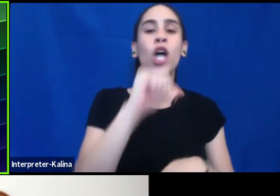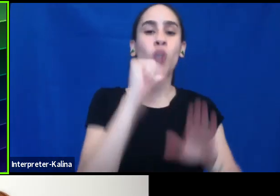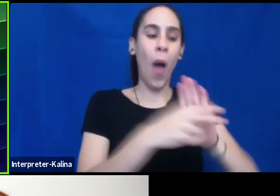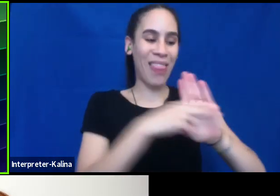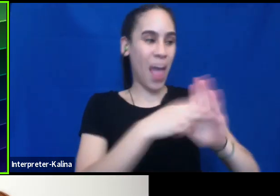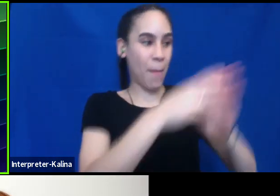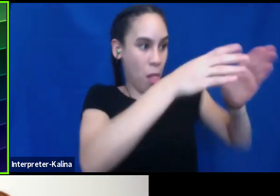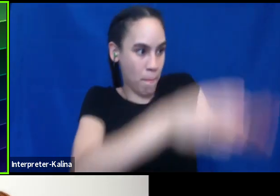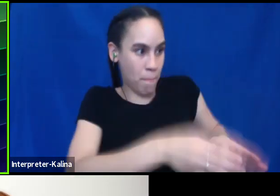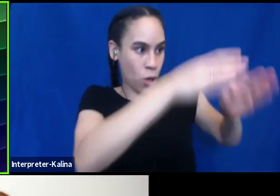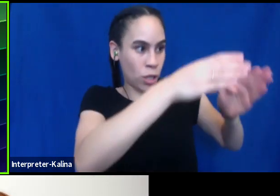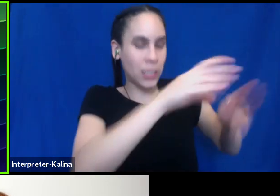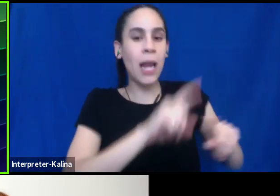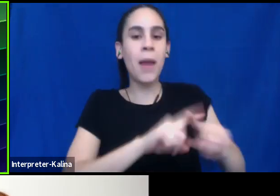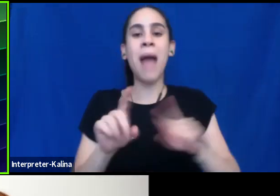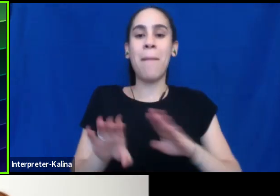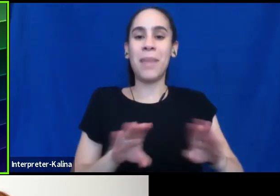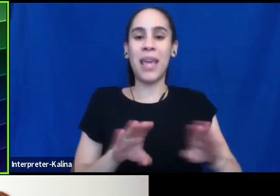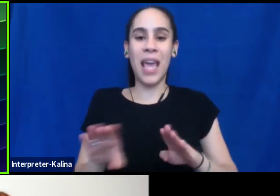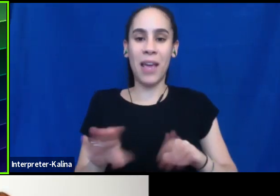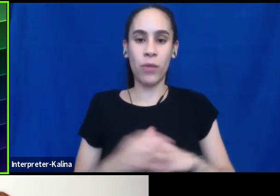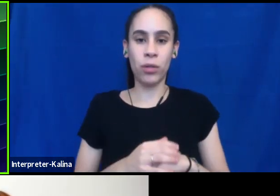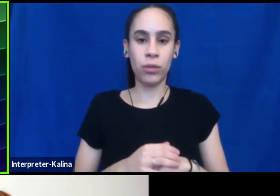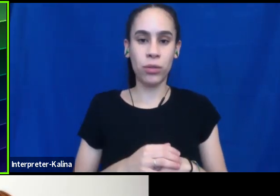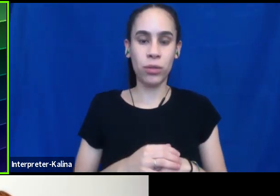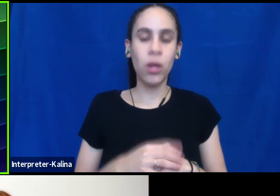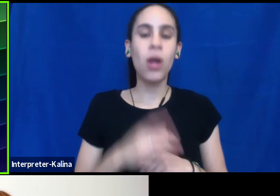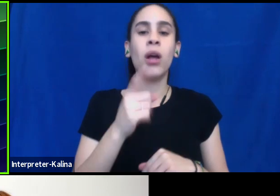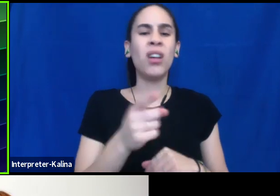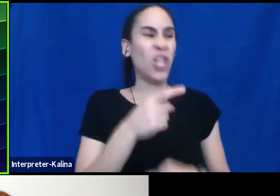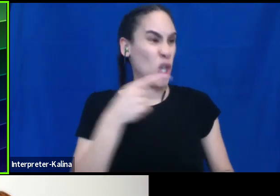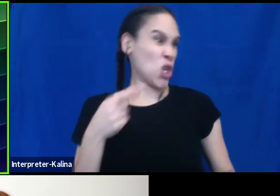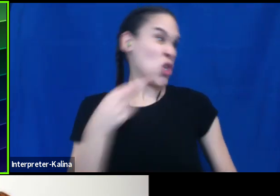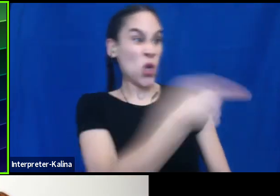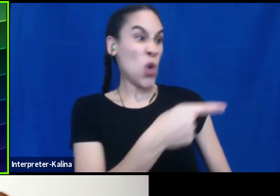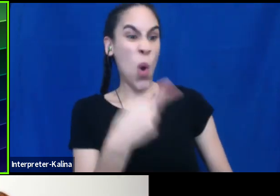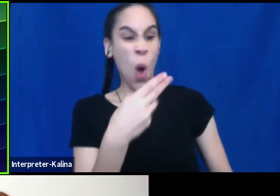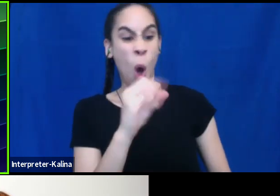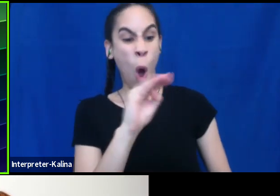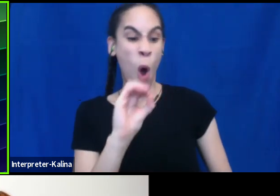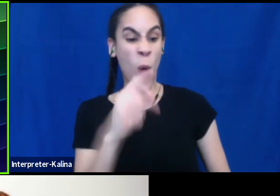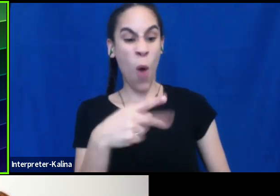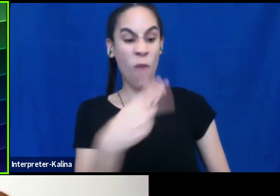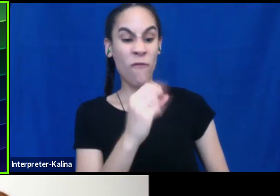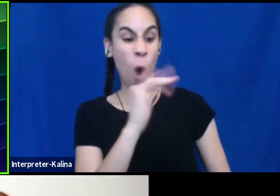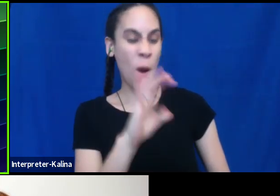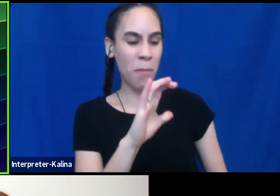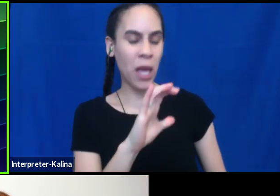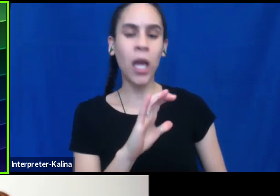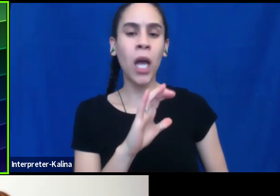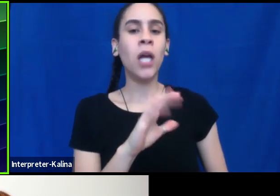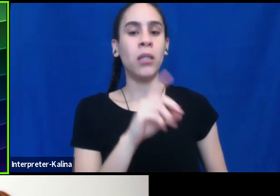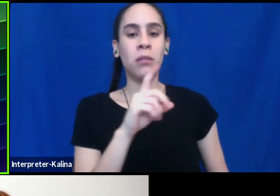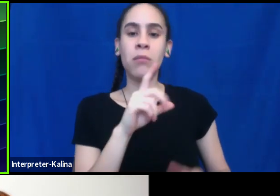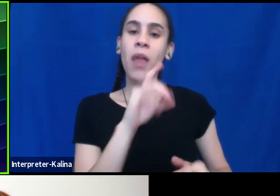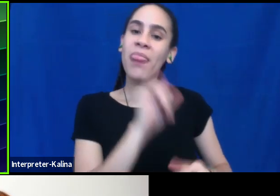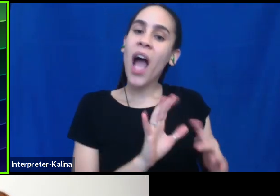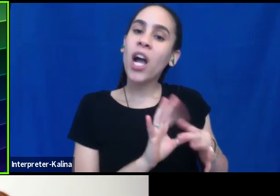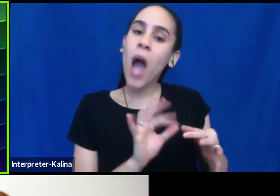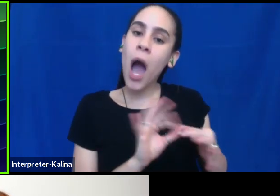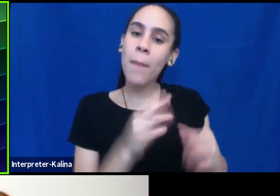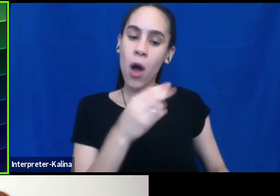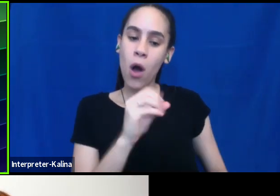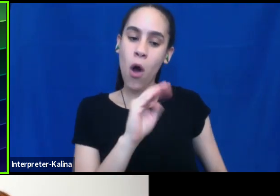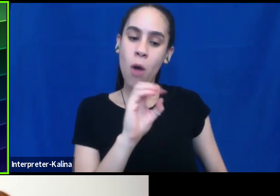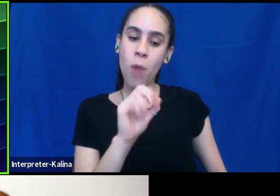you're homophobic, say that comment was homophobic. And, um, I go one step further and say, don't label anything. I don't think it's necessary. And it